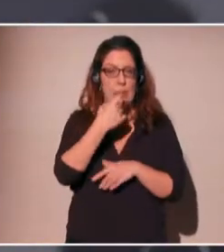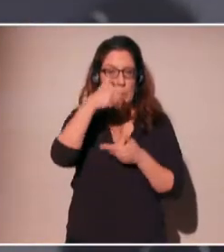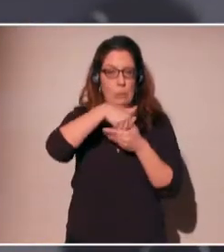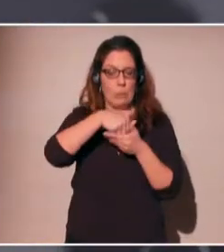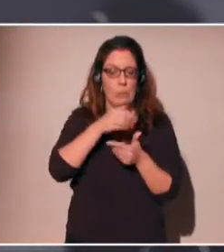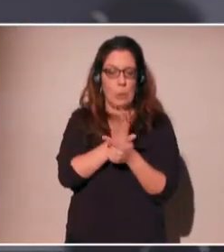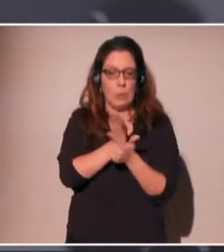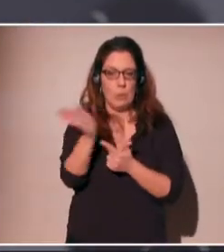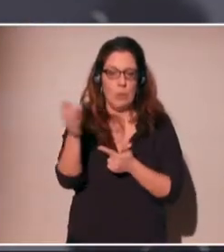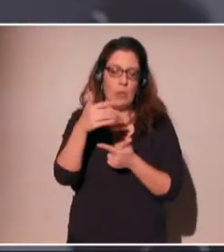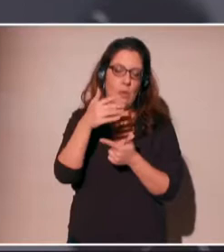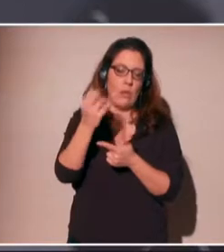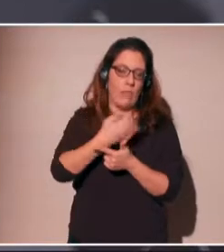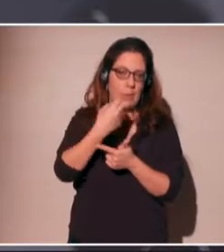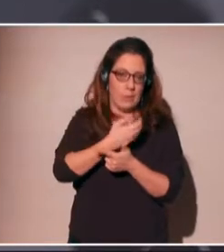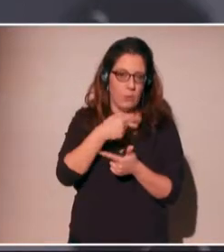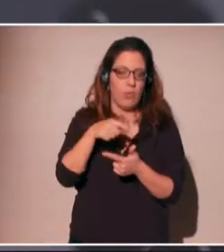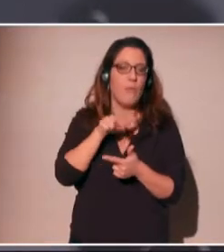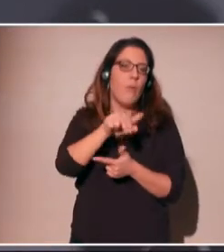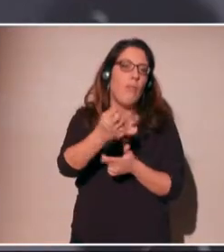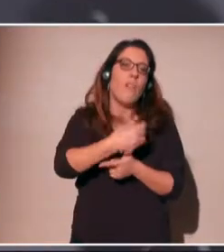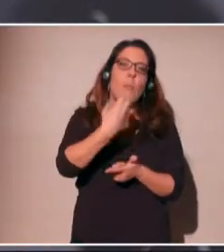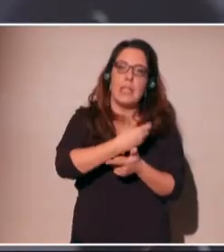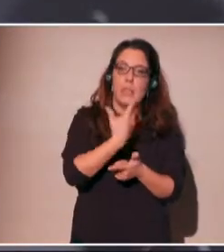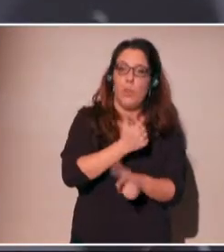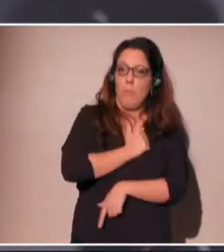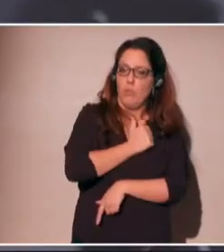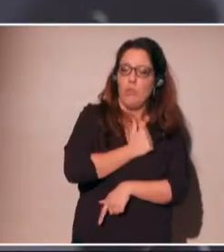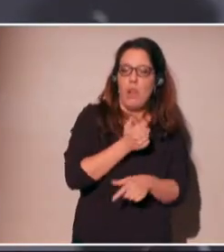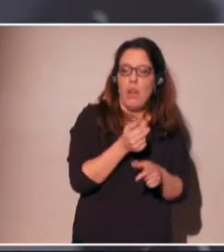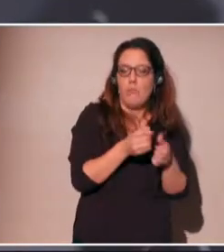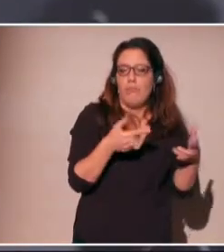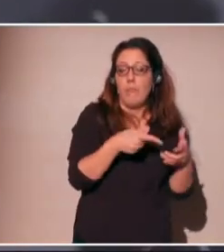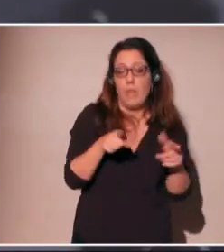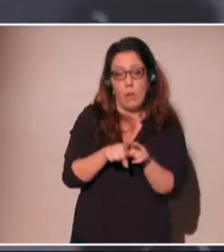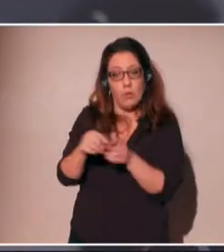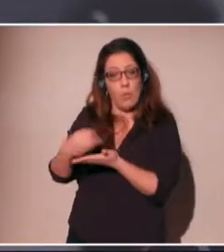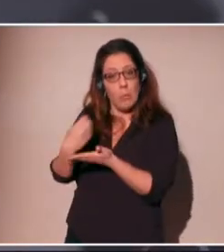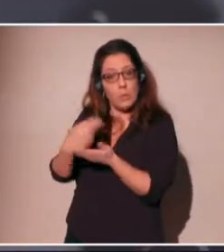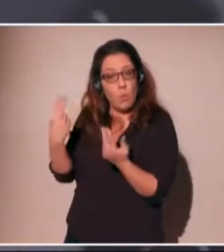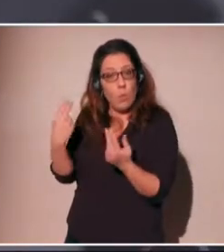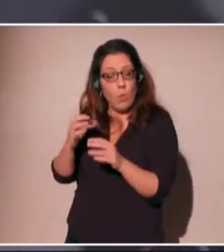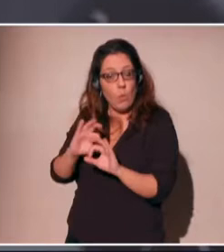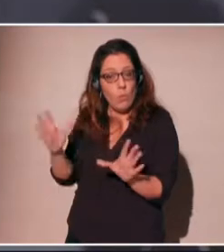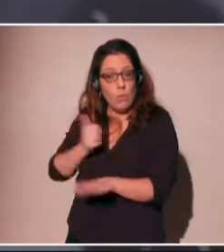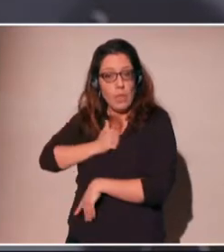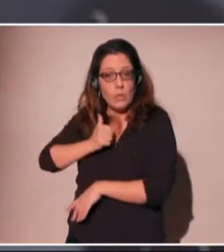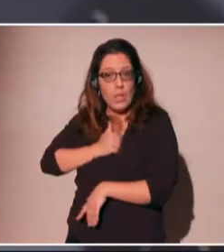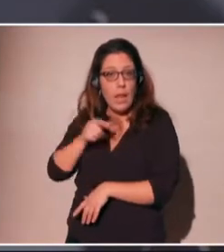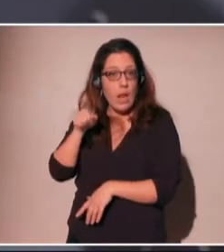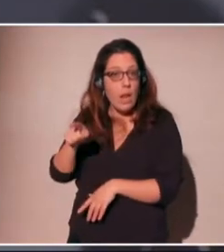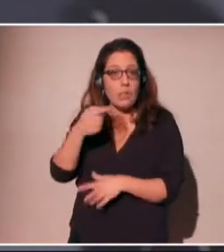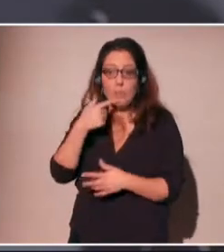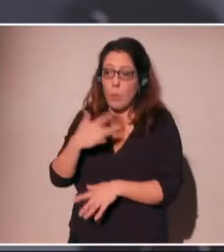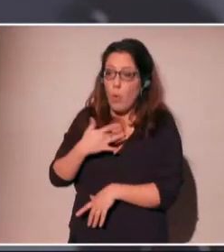there are two different sorts of data. There's personal data, but there's also non-personal data, industrial data, for example,